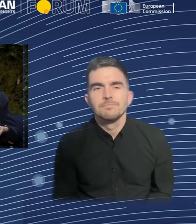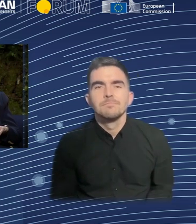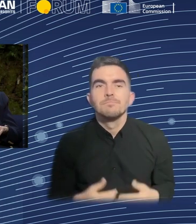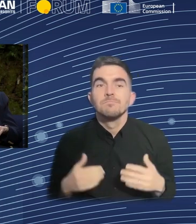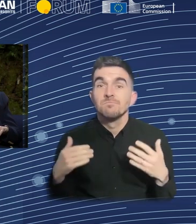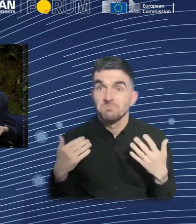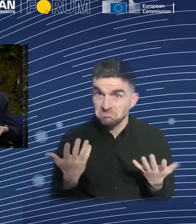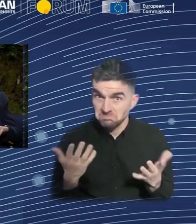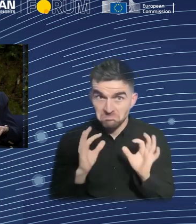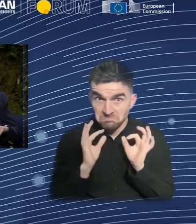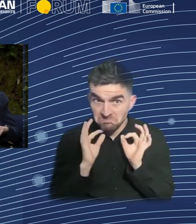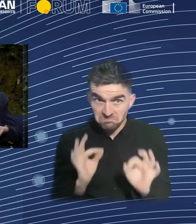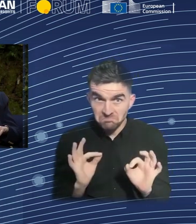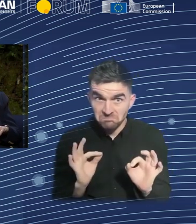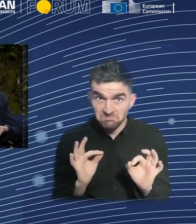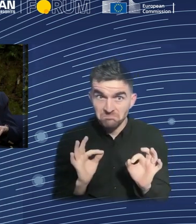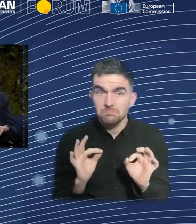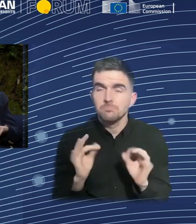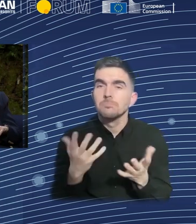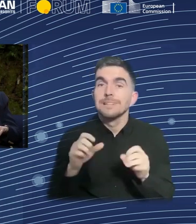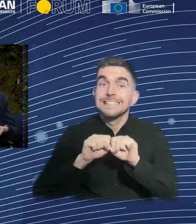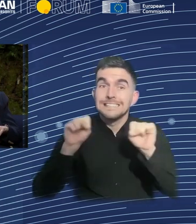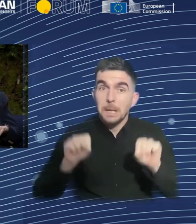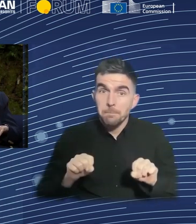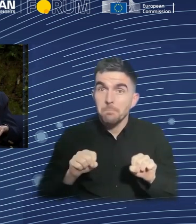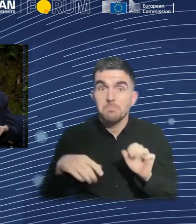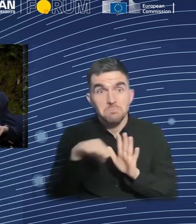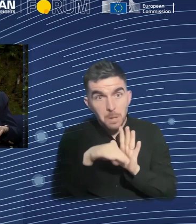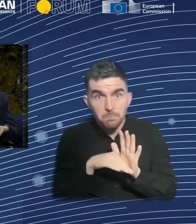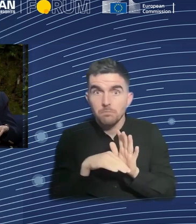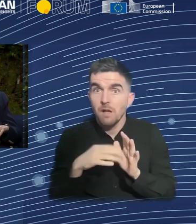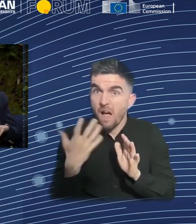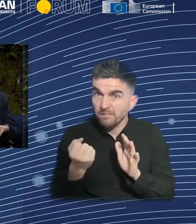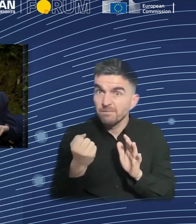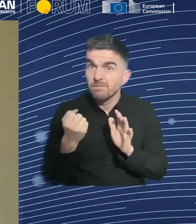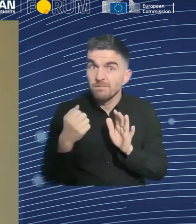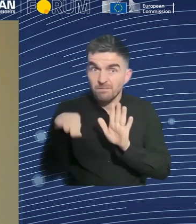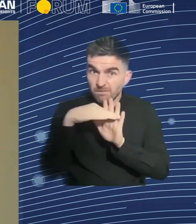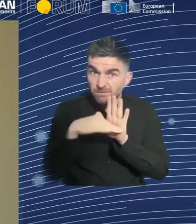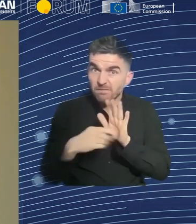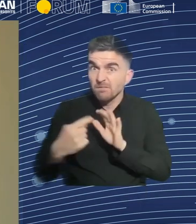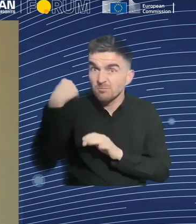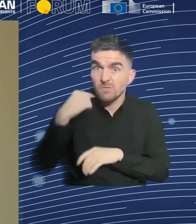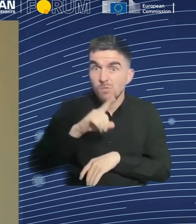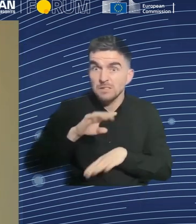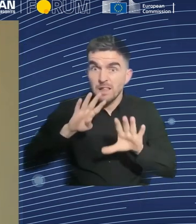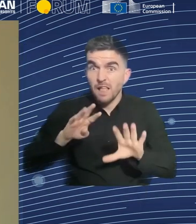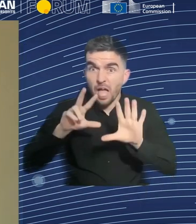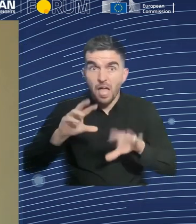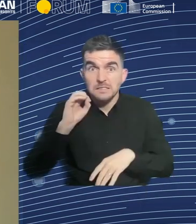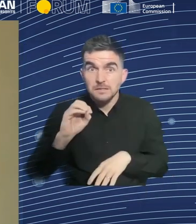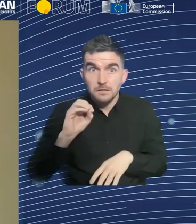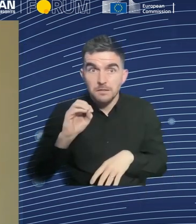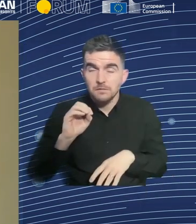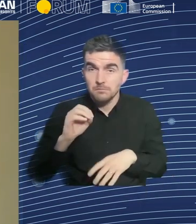The humans are not writing the rules. In fact, the humans are not programming the AI system at all. The AI systems are created by